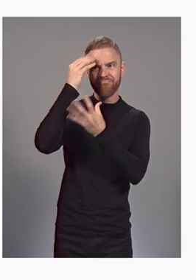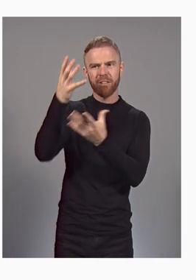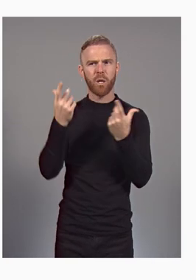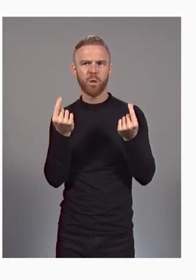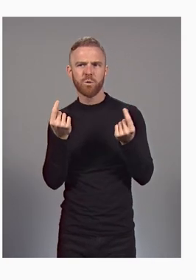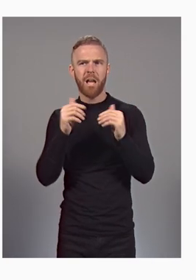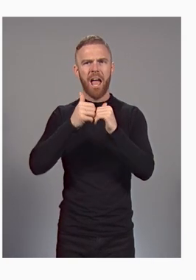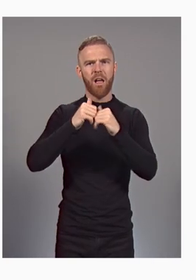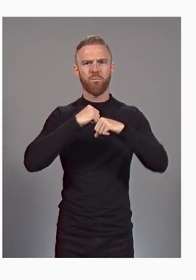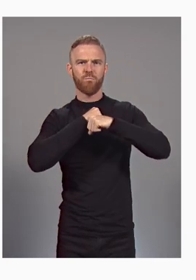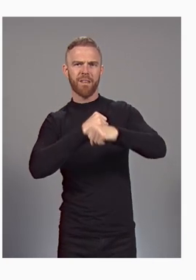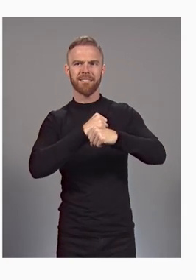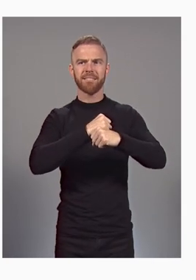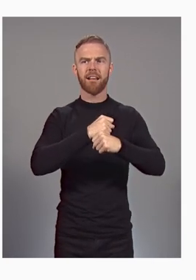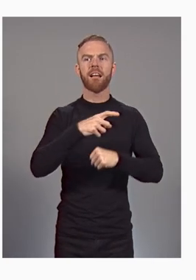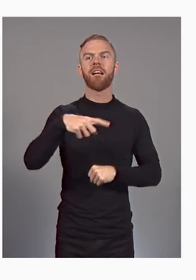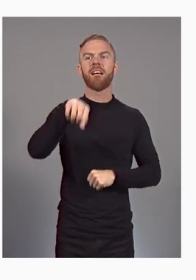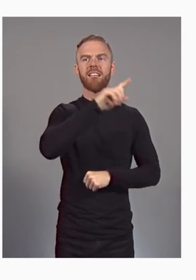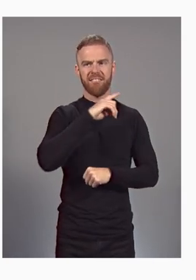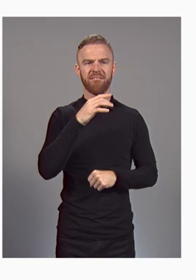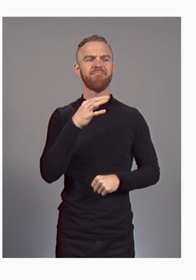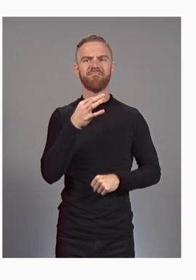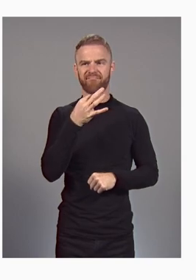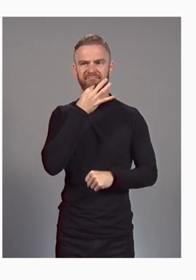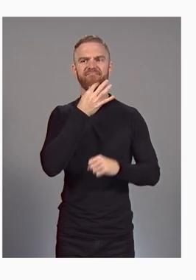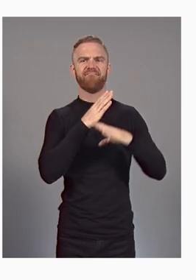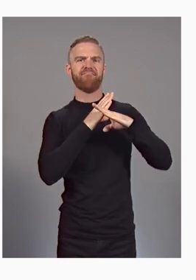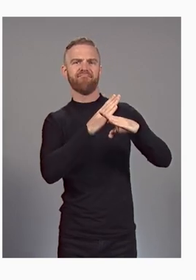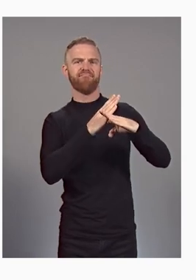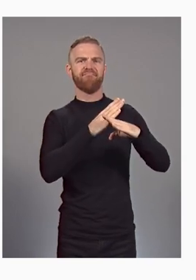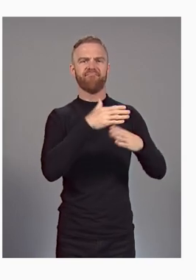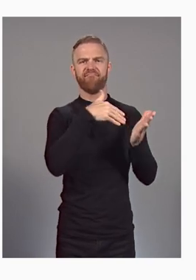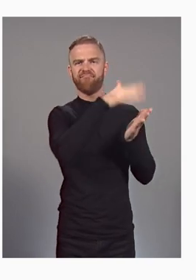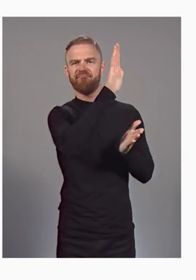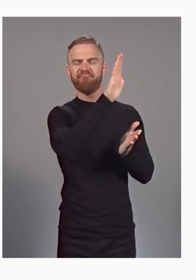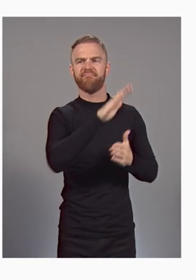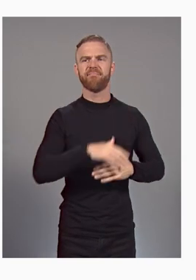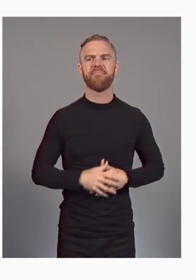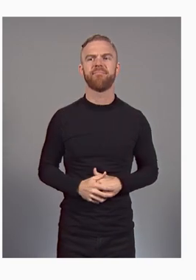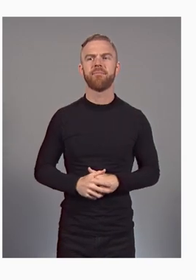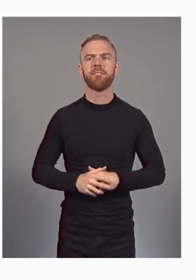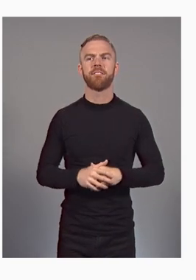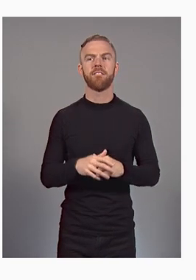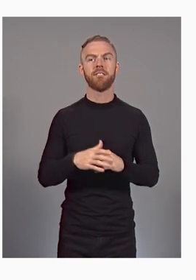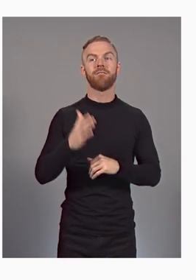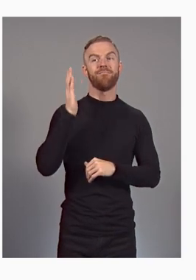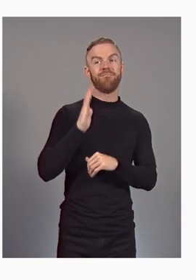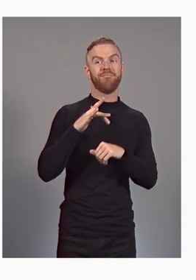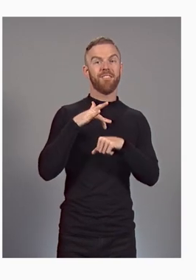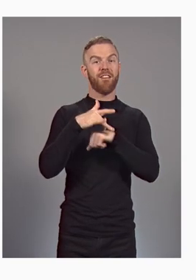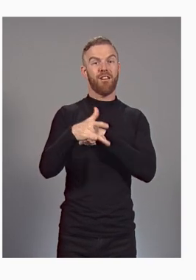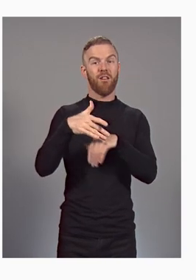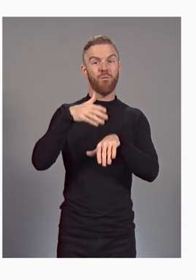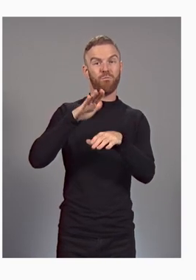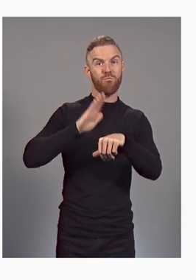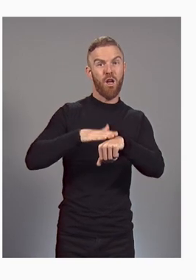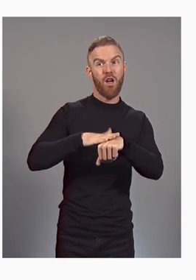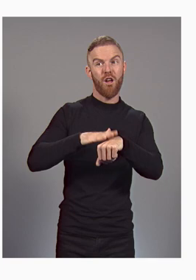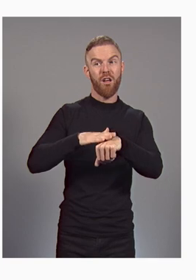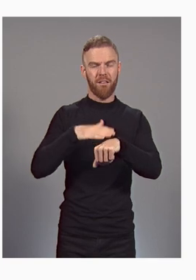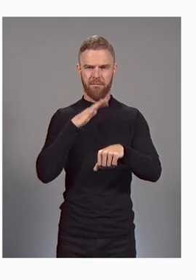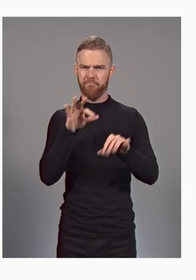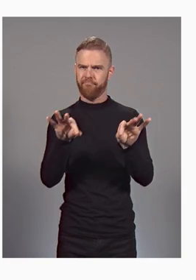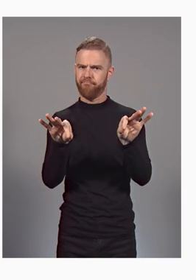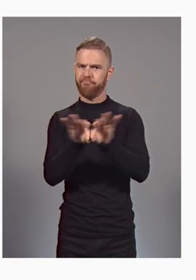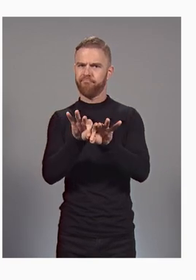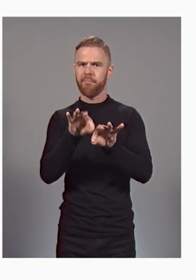so that they could do shields up and defend themselves. Now, having these early warning signs or these indicators is critical